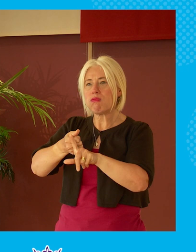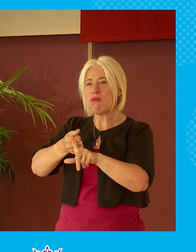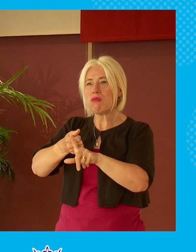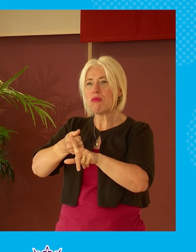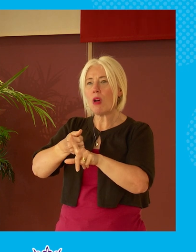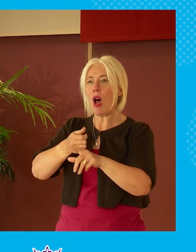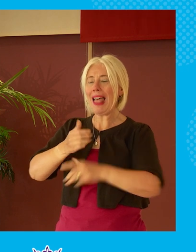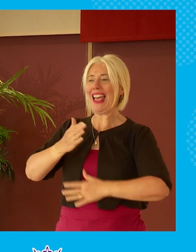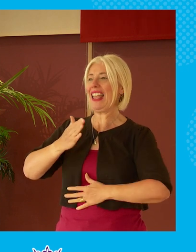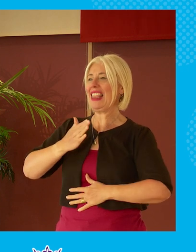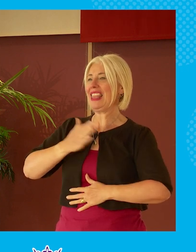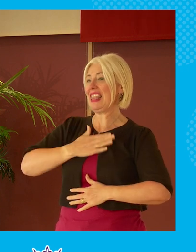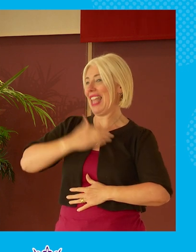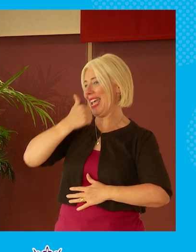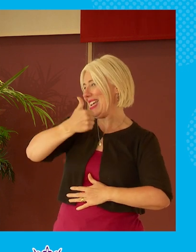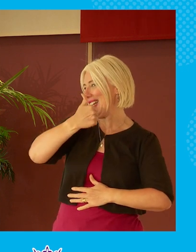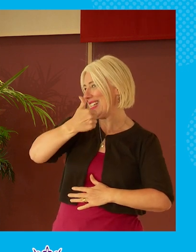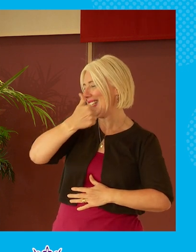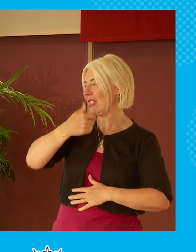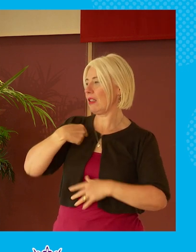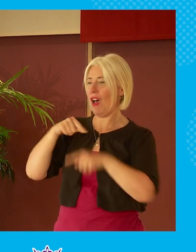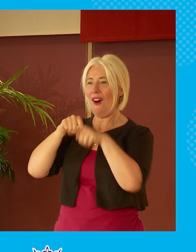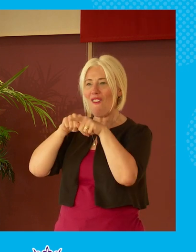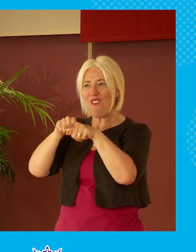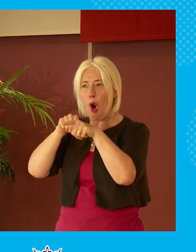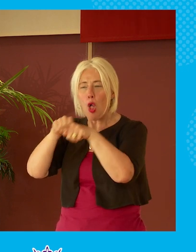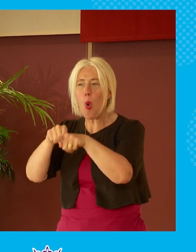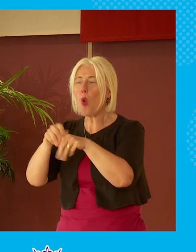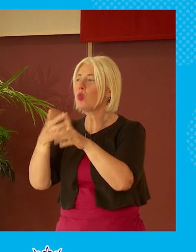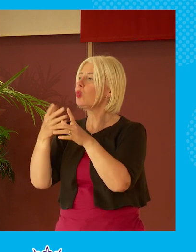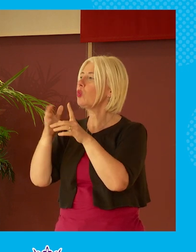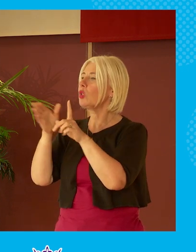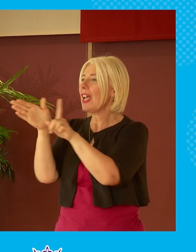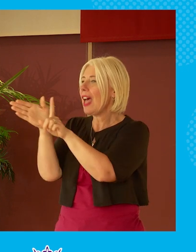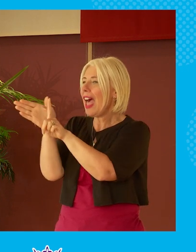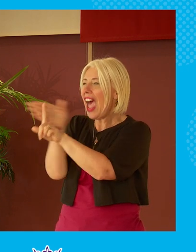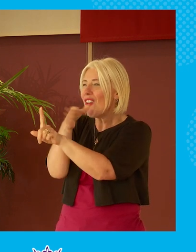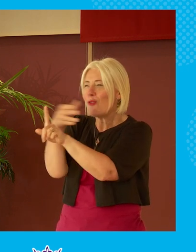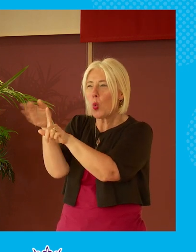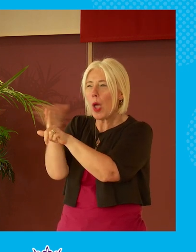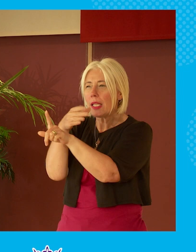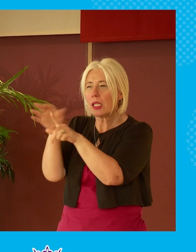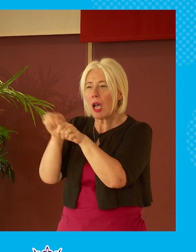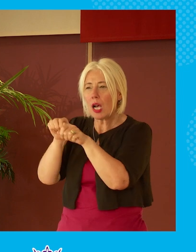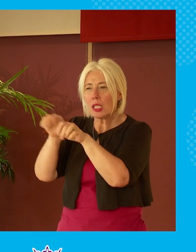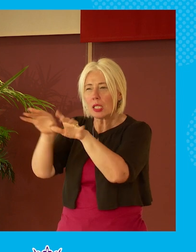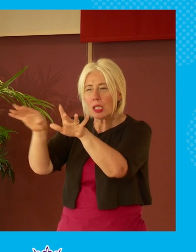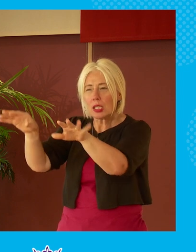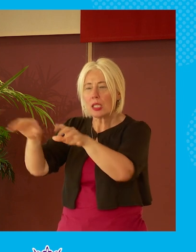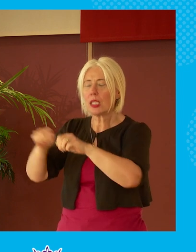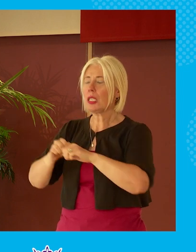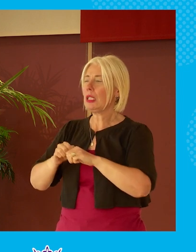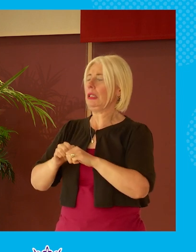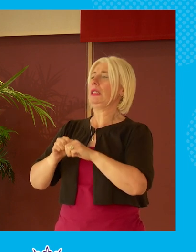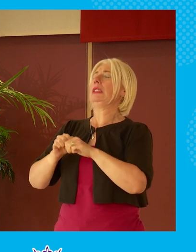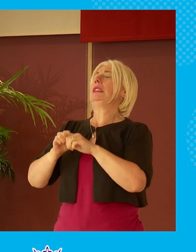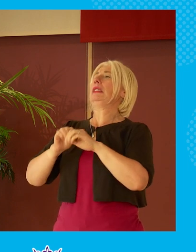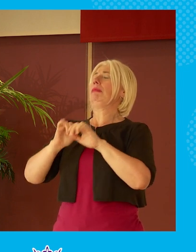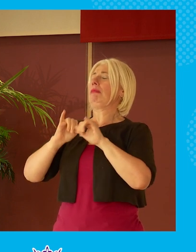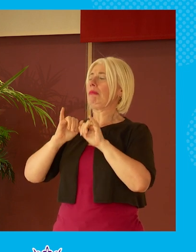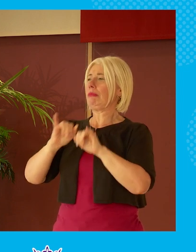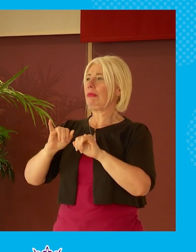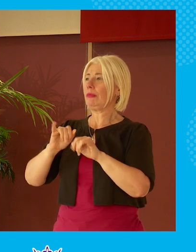likes follows influencers and it's and there is actually some